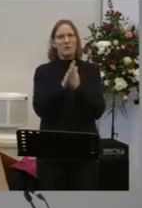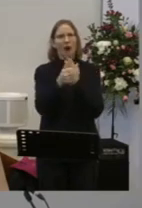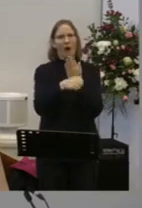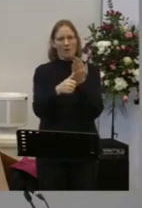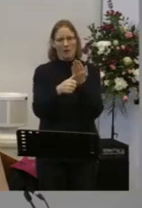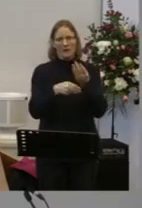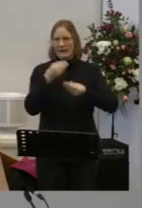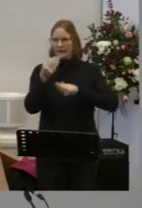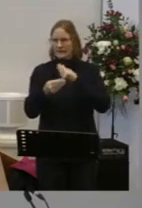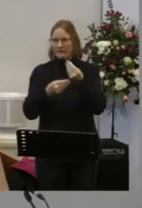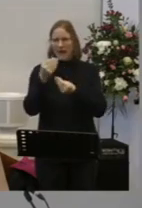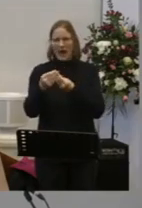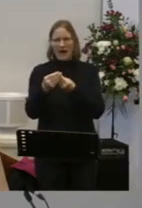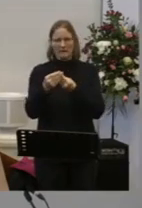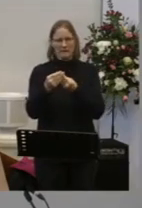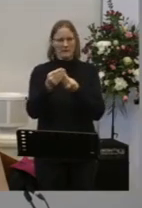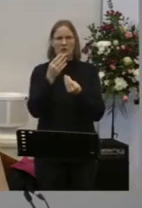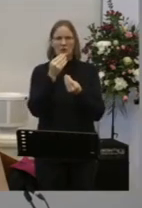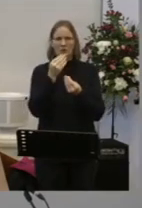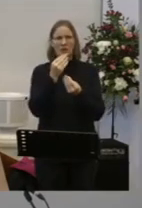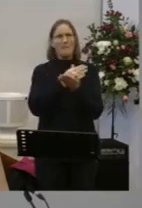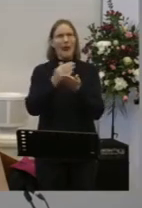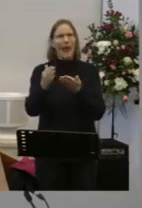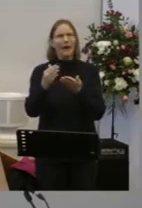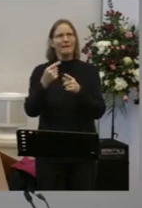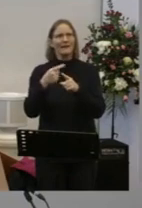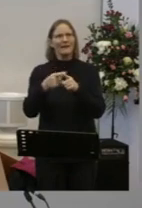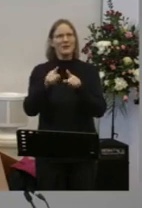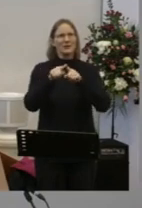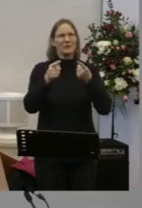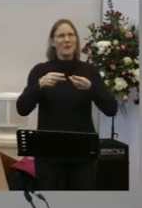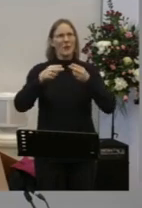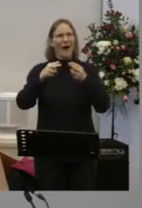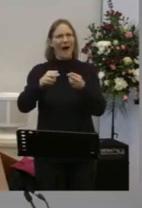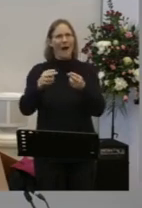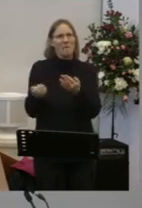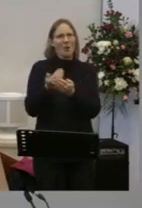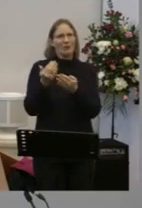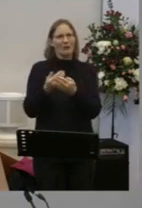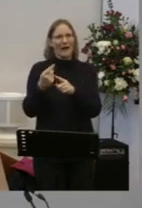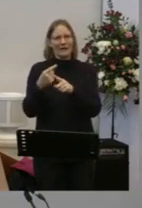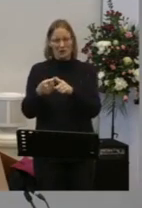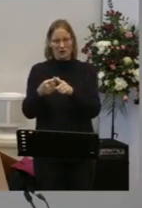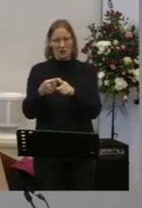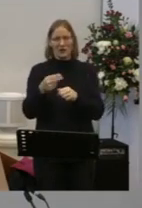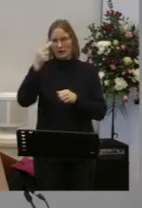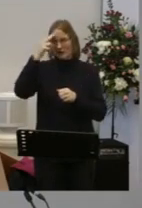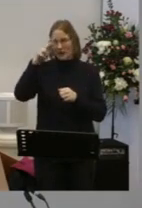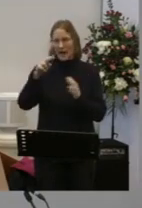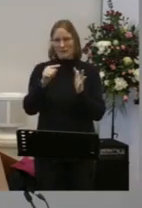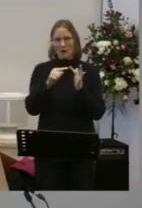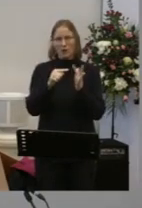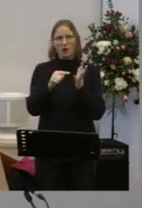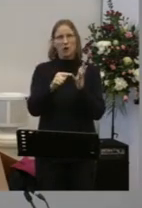Modern parlance He died a few years ago Eugene Peterson His son Leif Spoke at his funeral